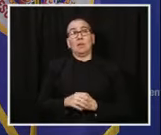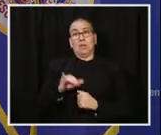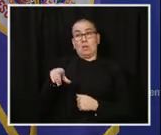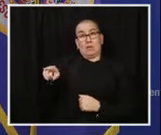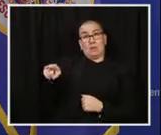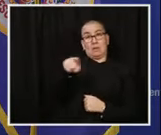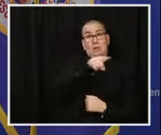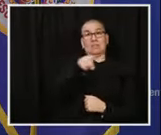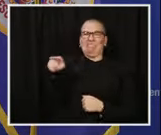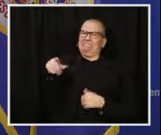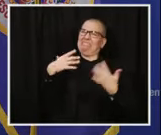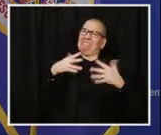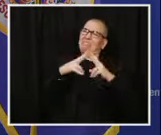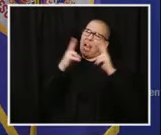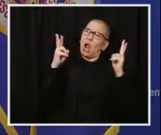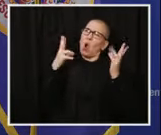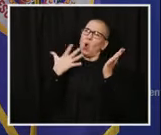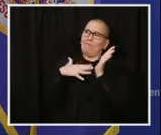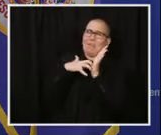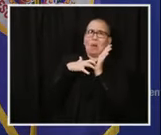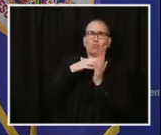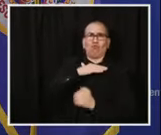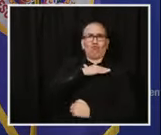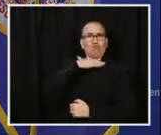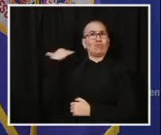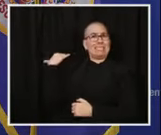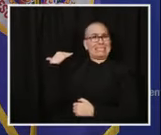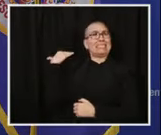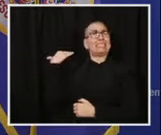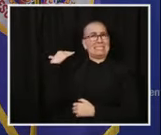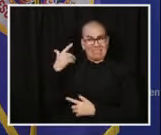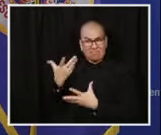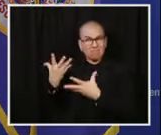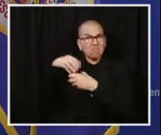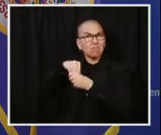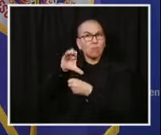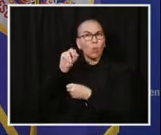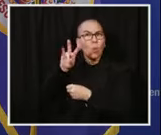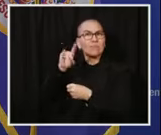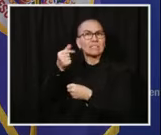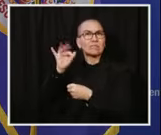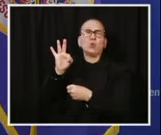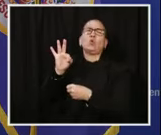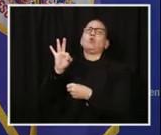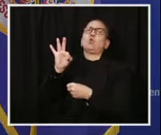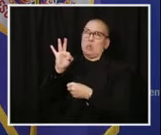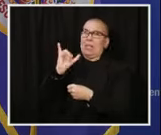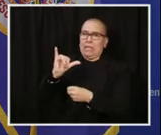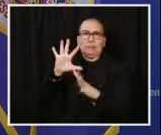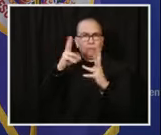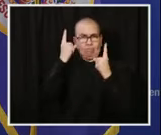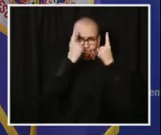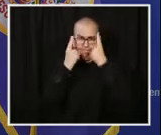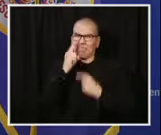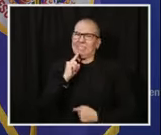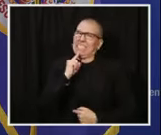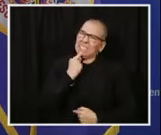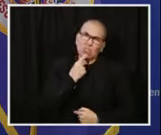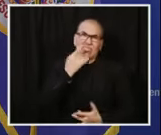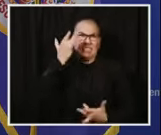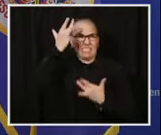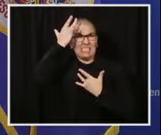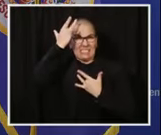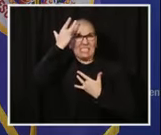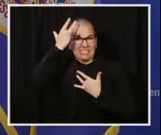getting COVID-19, having severe disease, and unfortunately, dying from COVID. Even before